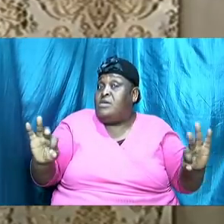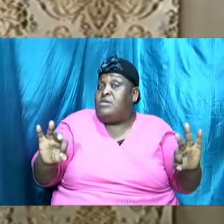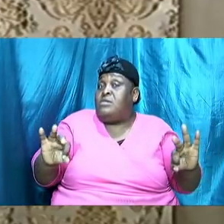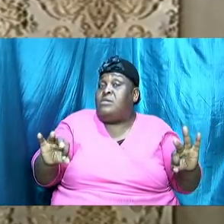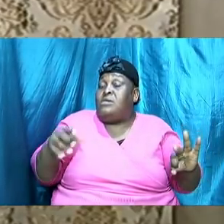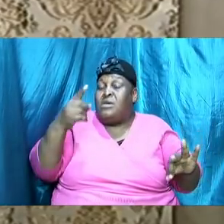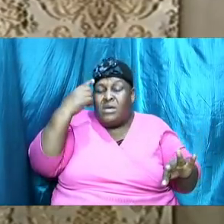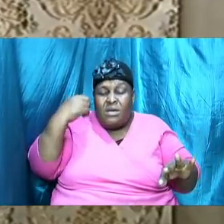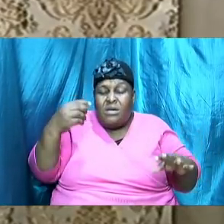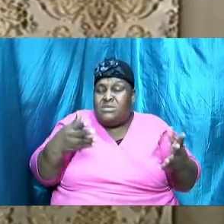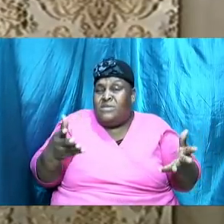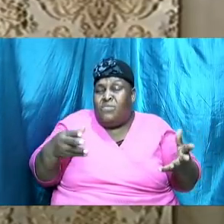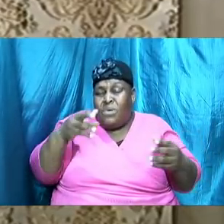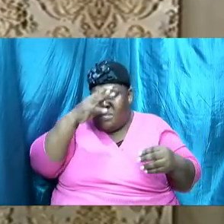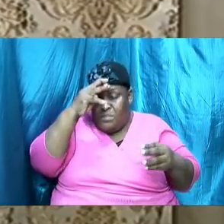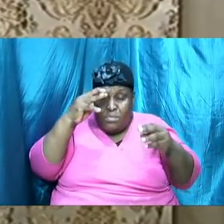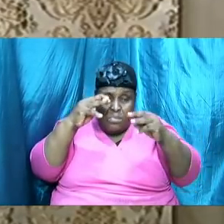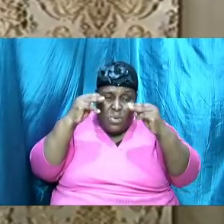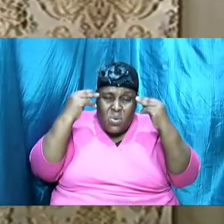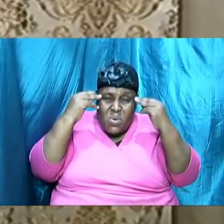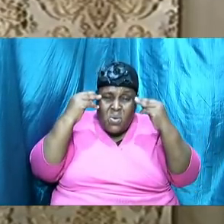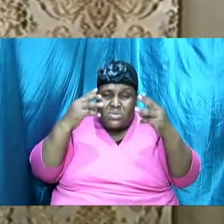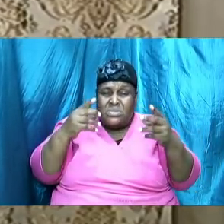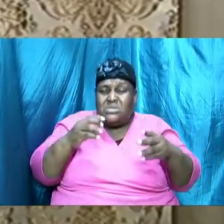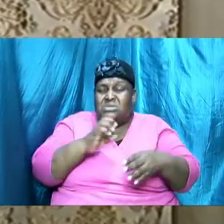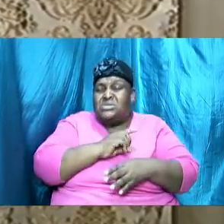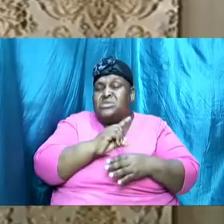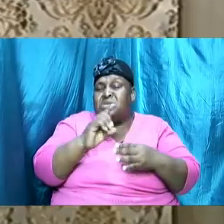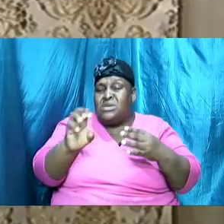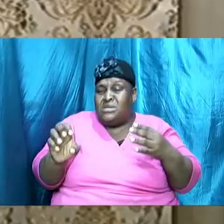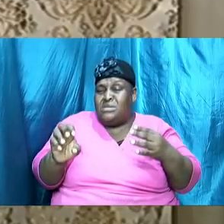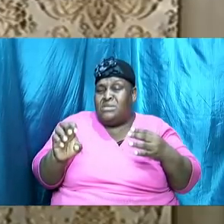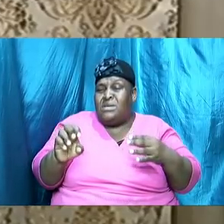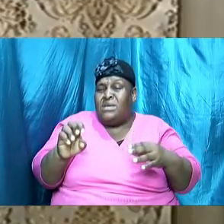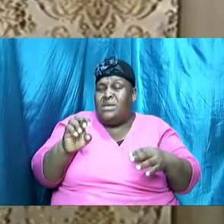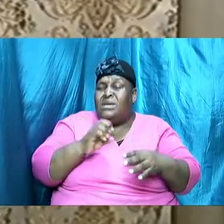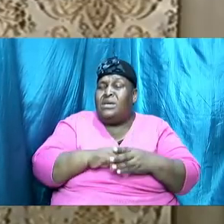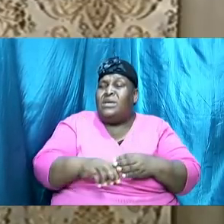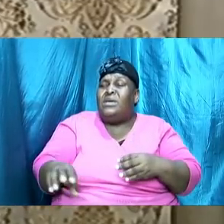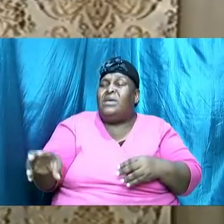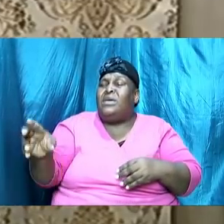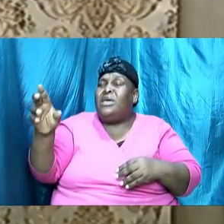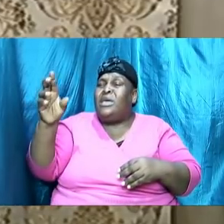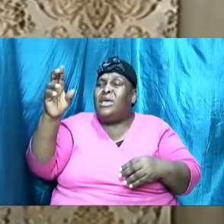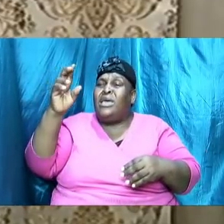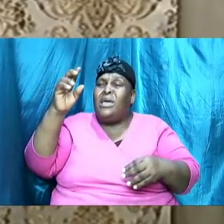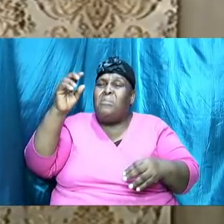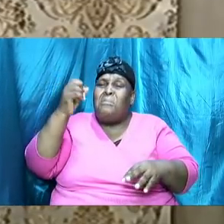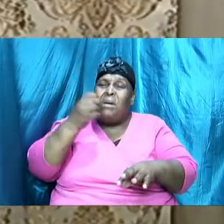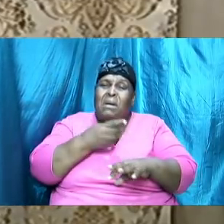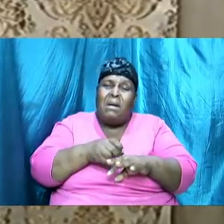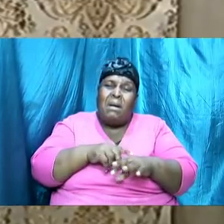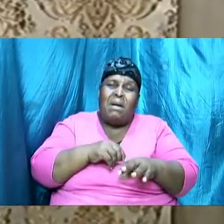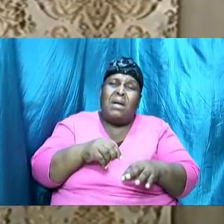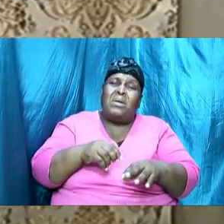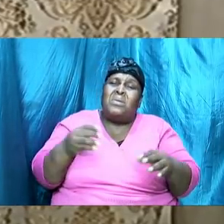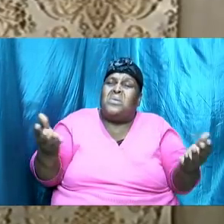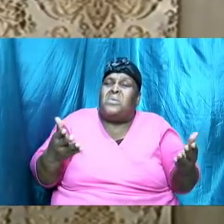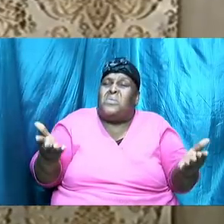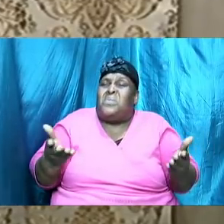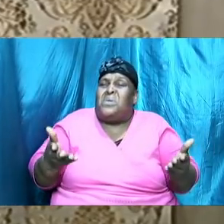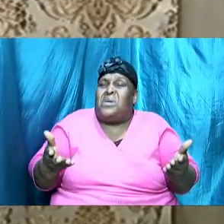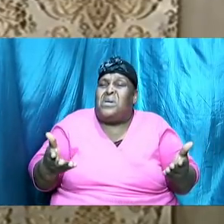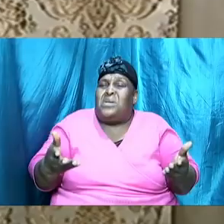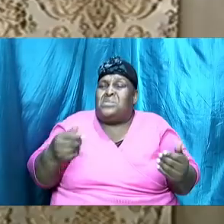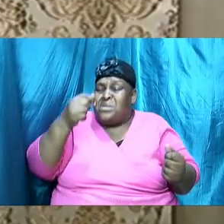of what Moses did he literally marred what was prefigured he marred